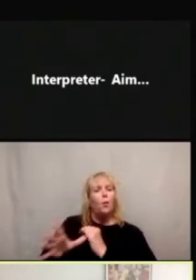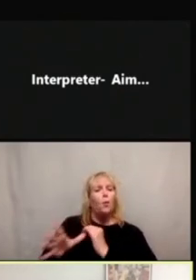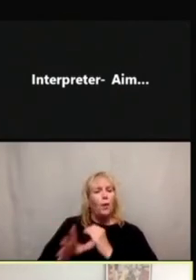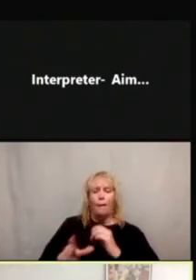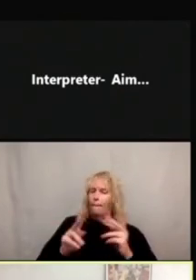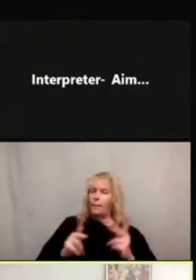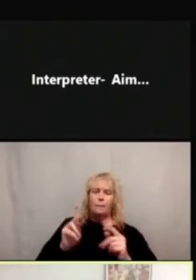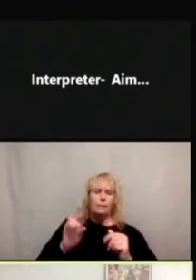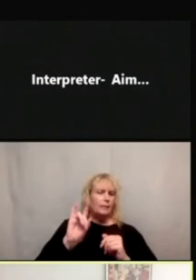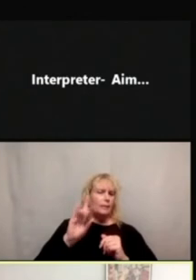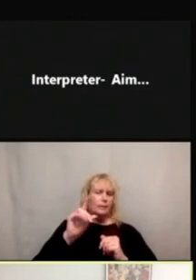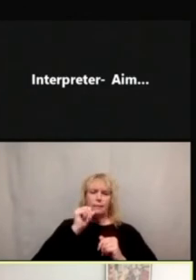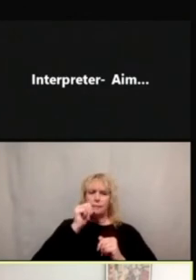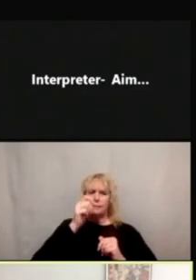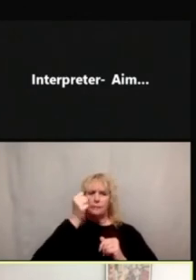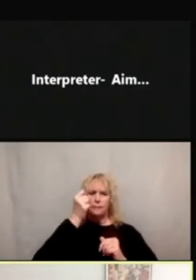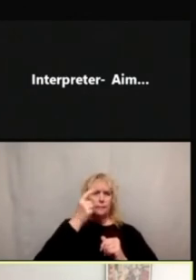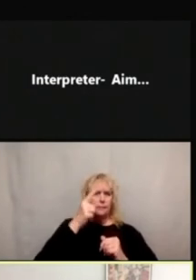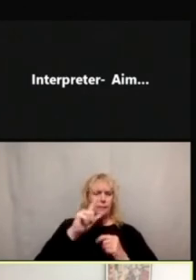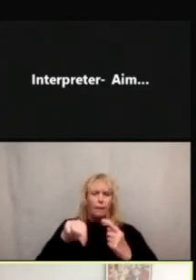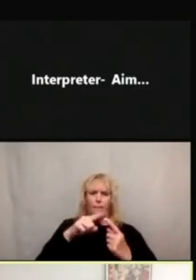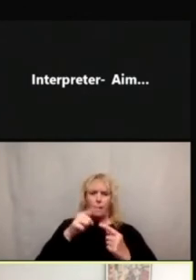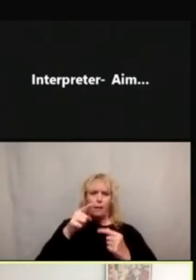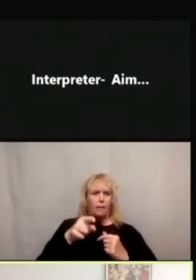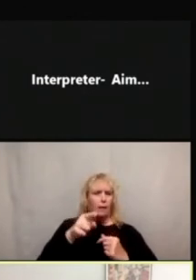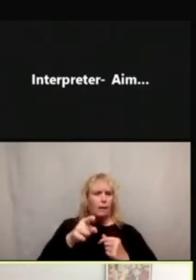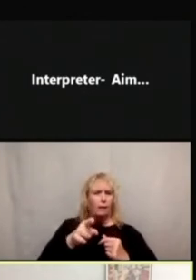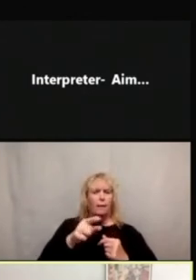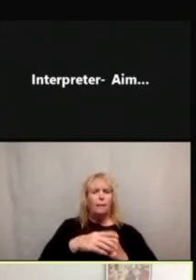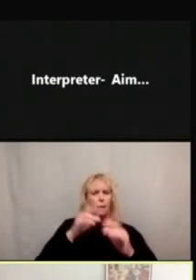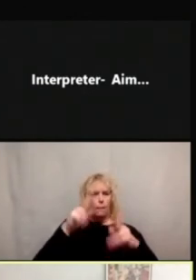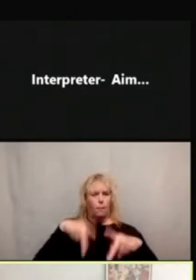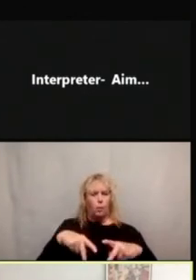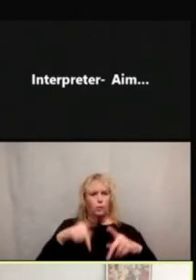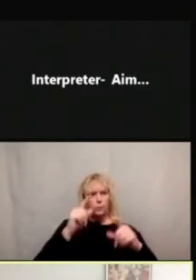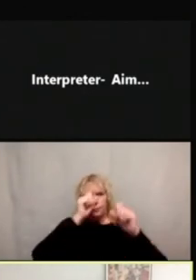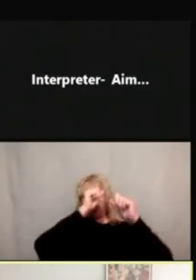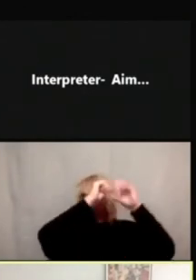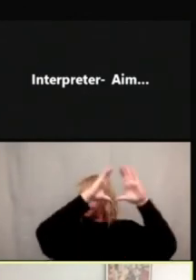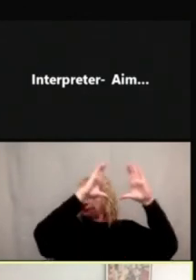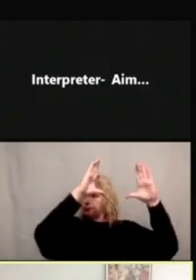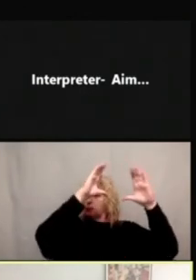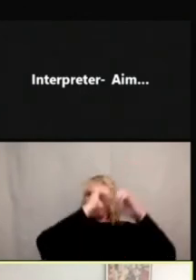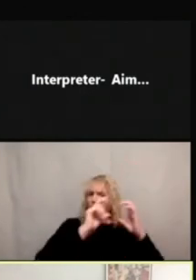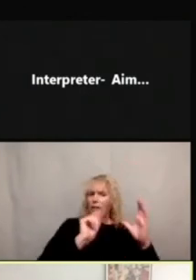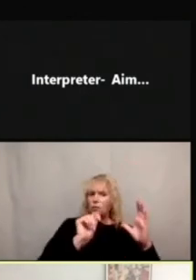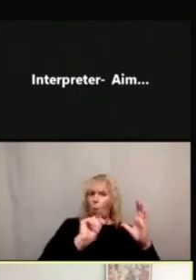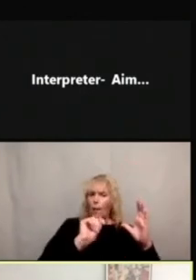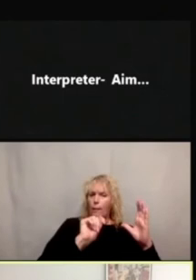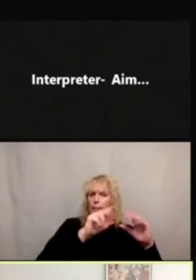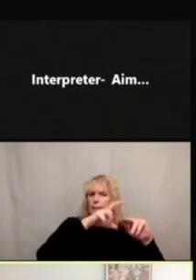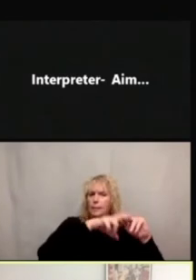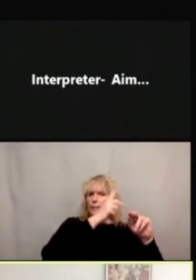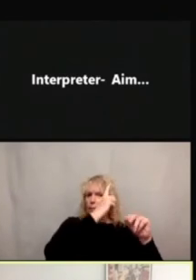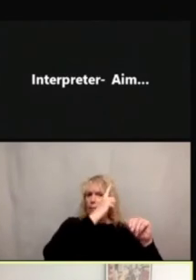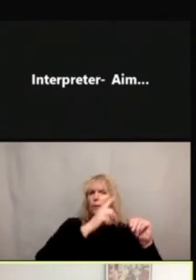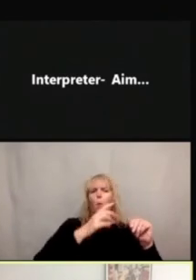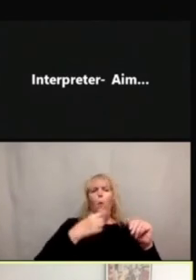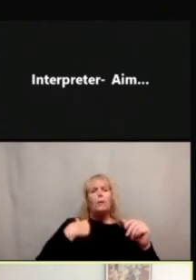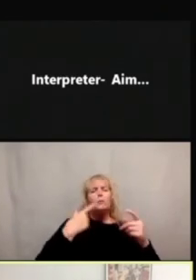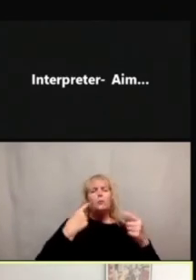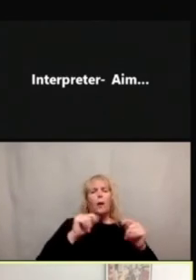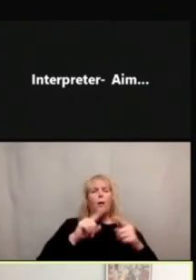this image where the person was was just thinking about the toilet. We had wanted to keep that one a little